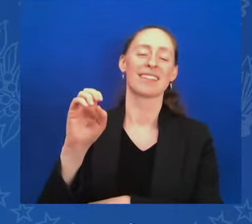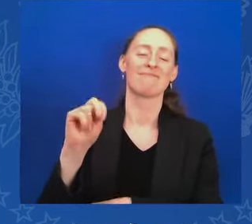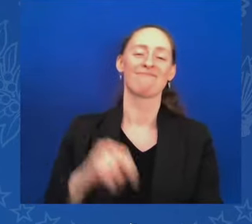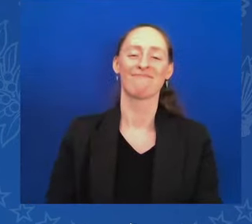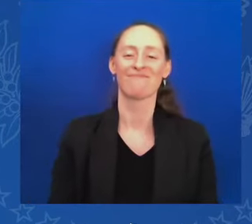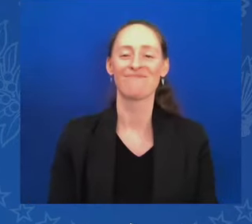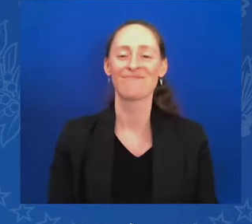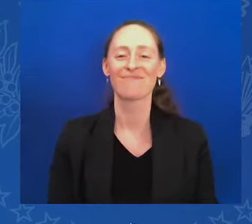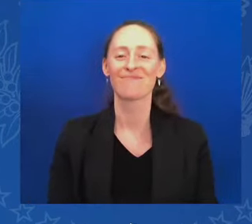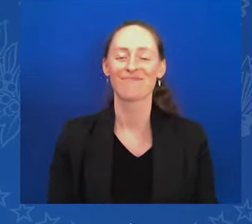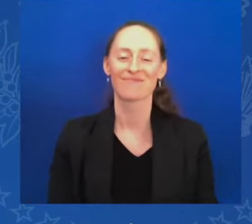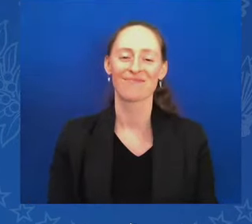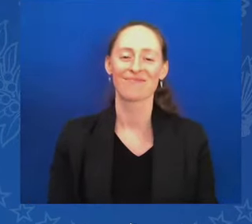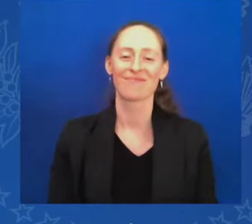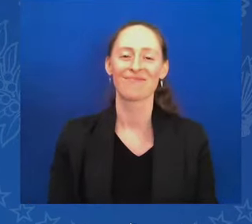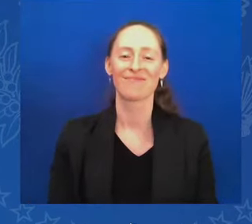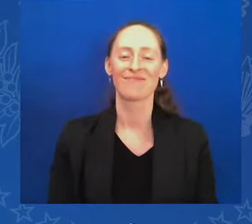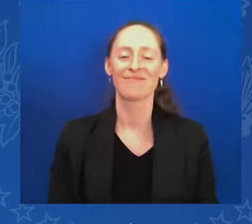The President,